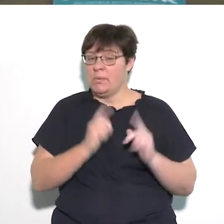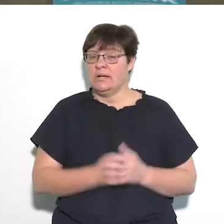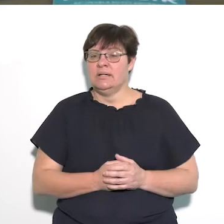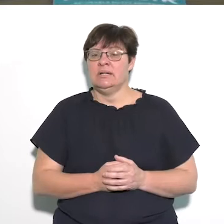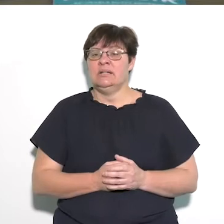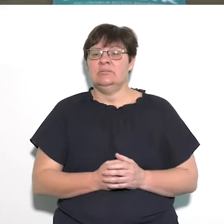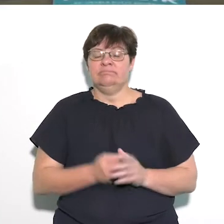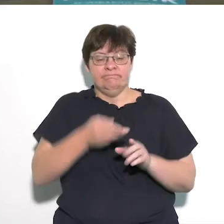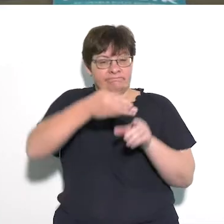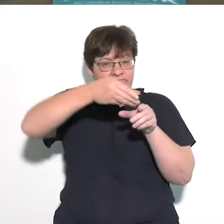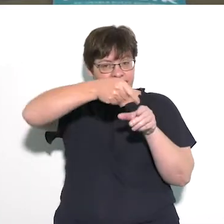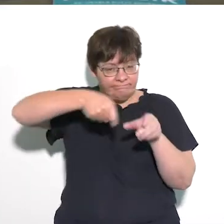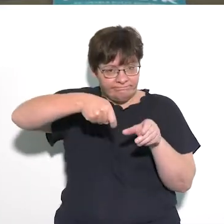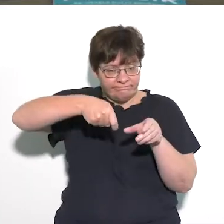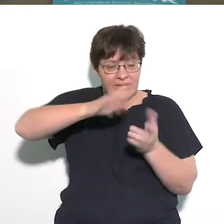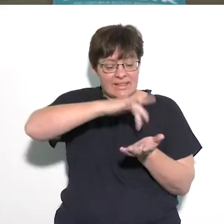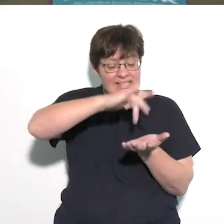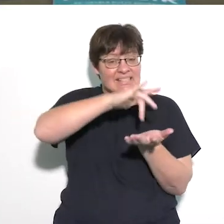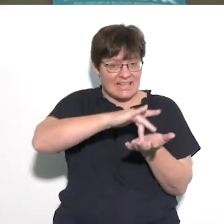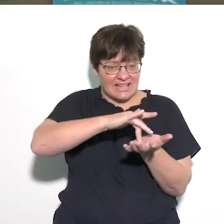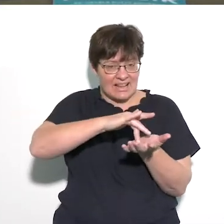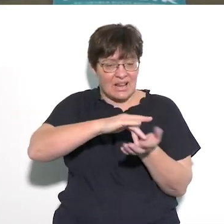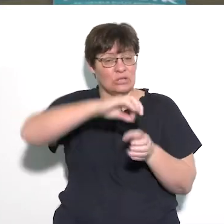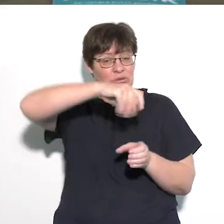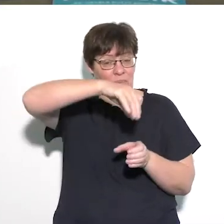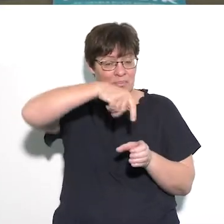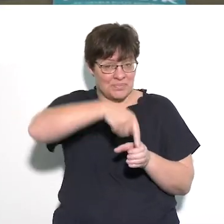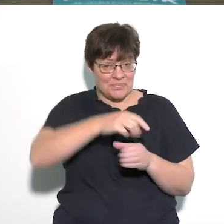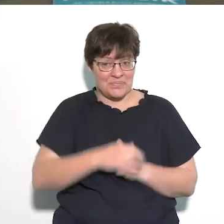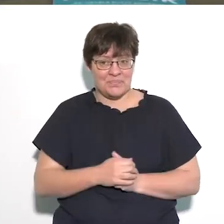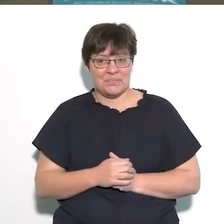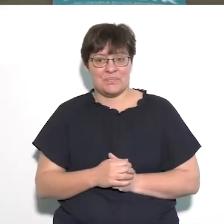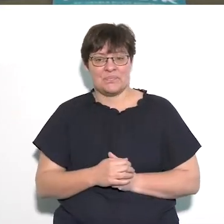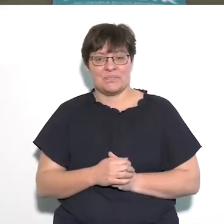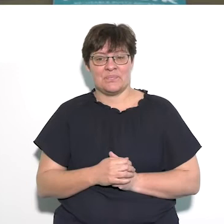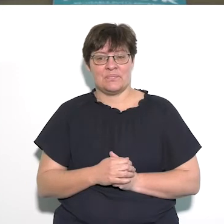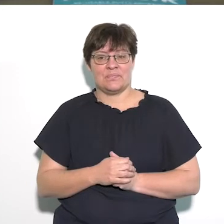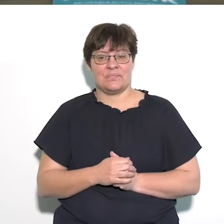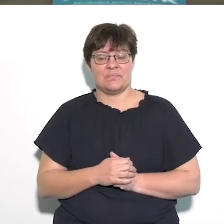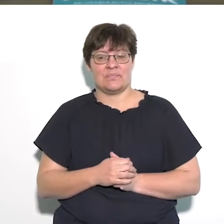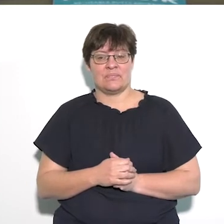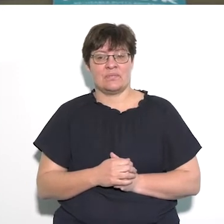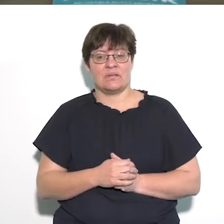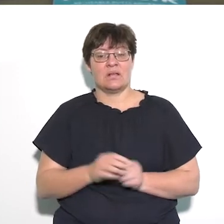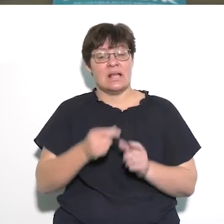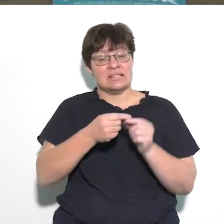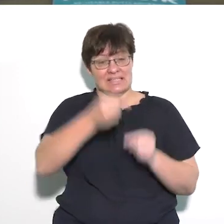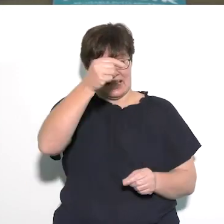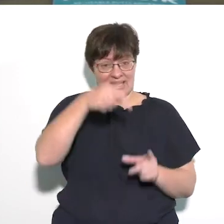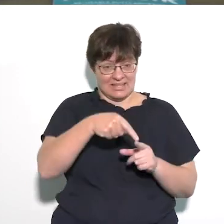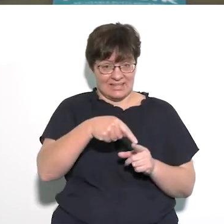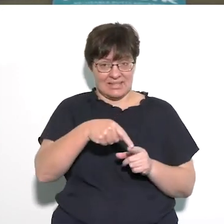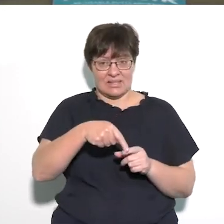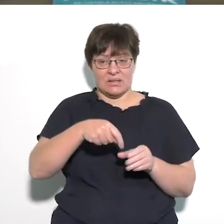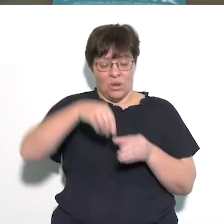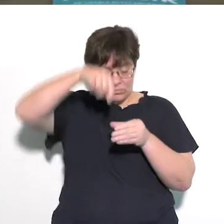sharp, make a slit in the center of your bottle top, take your popsicle